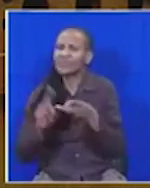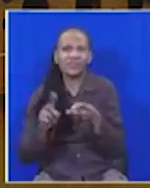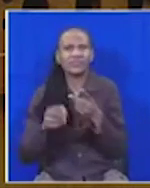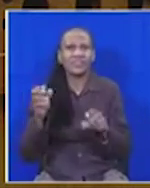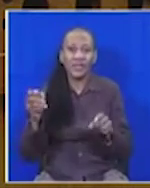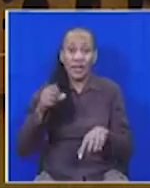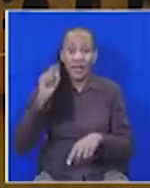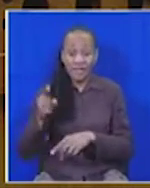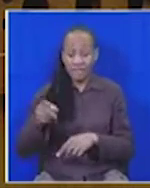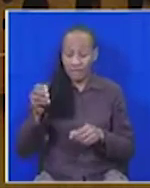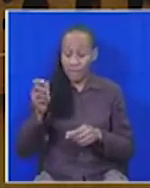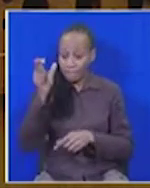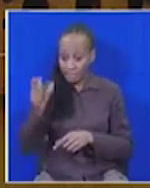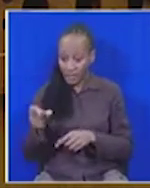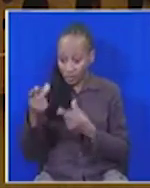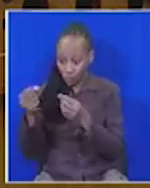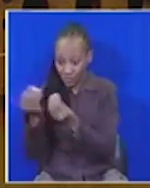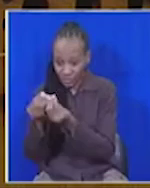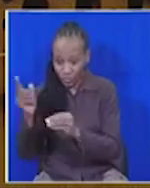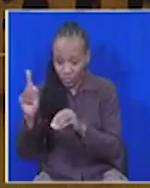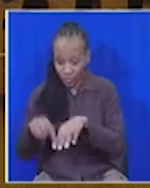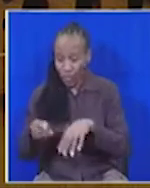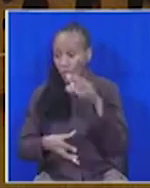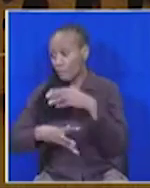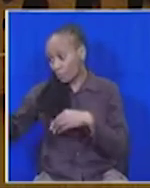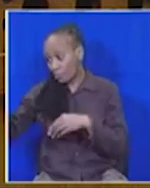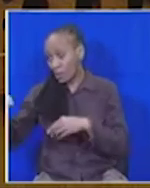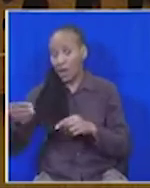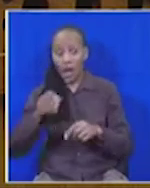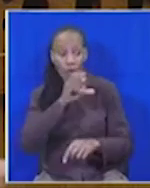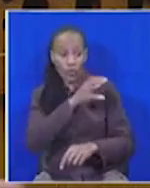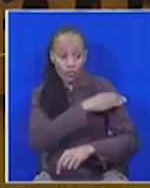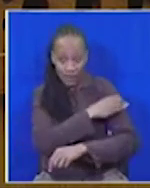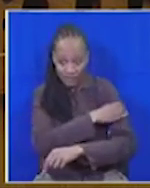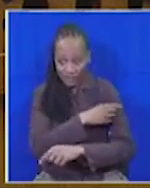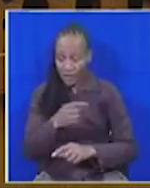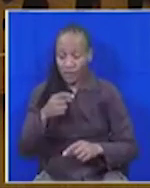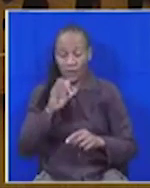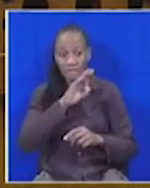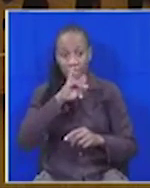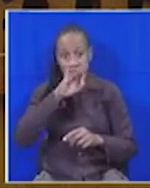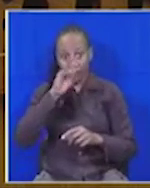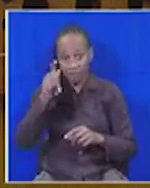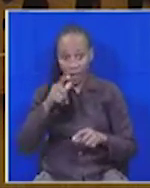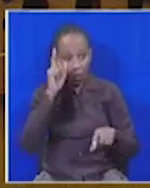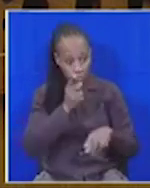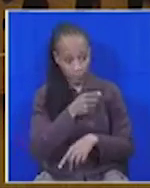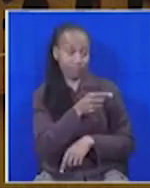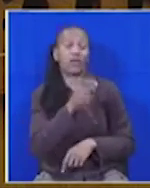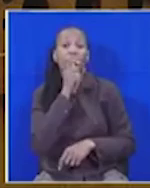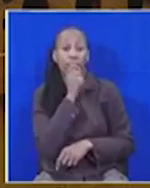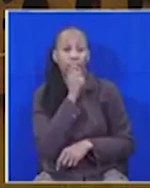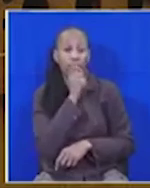called to order, even after you have left the field, the referee is cautioned by FIFA, whoever else. So we need to find